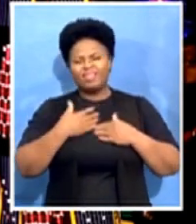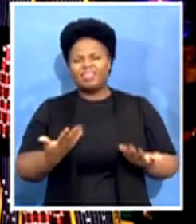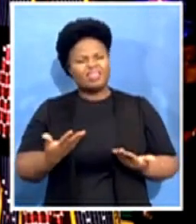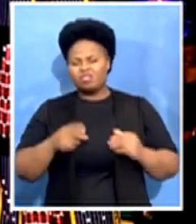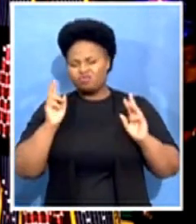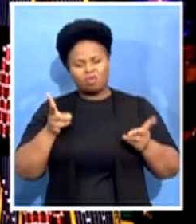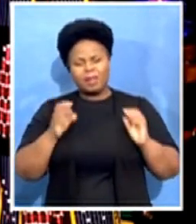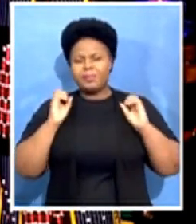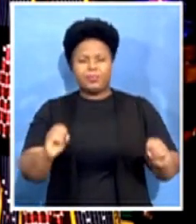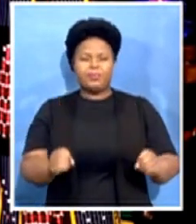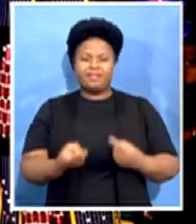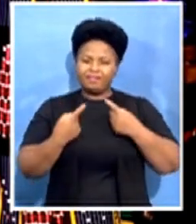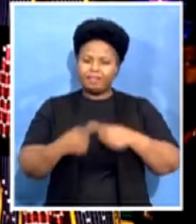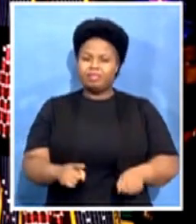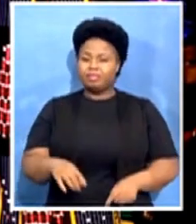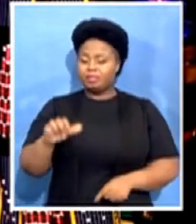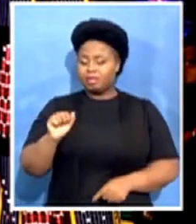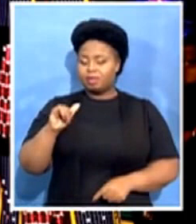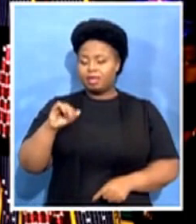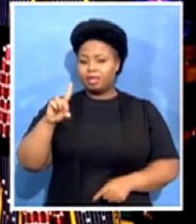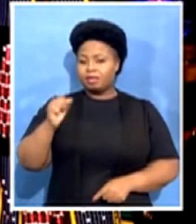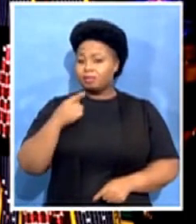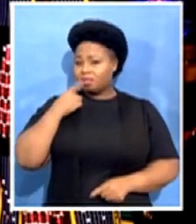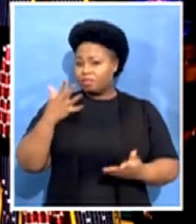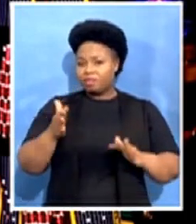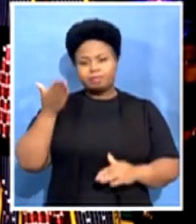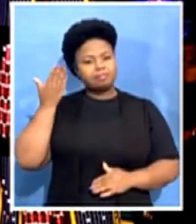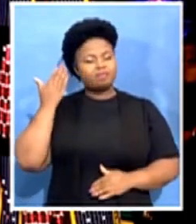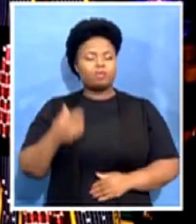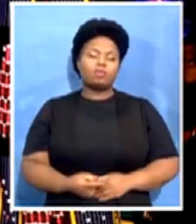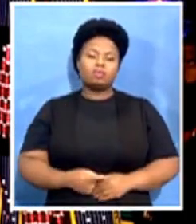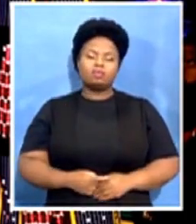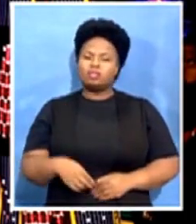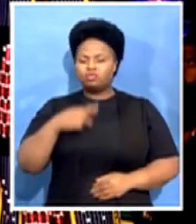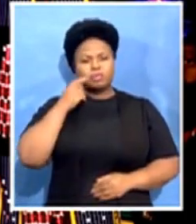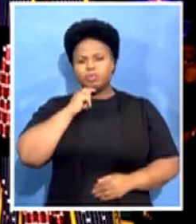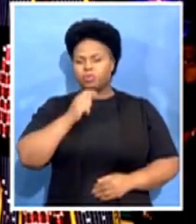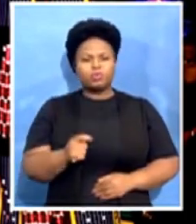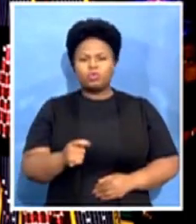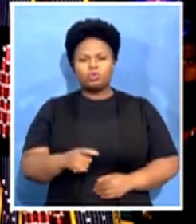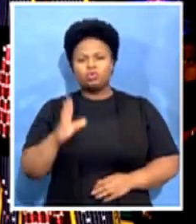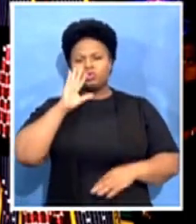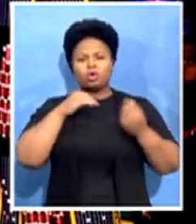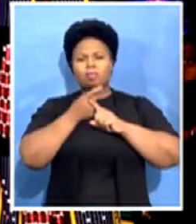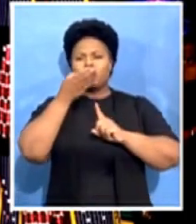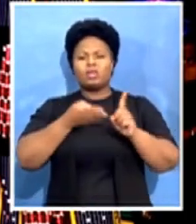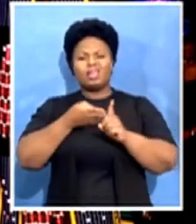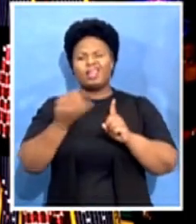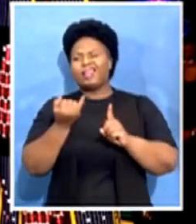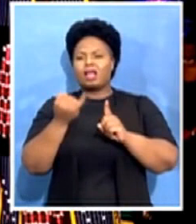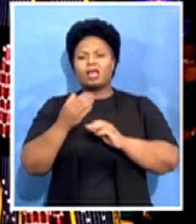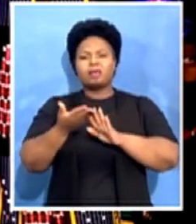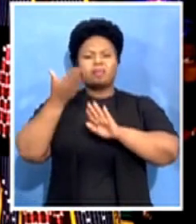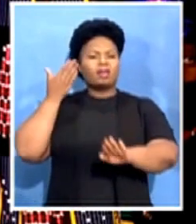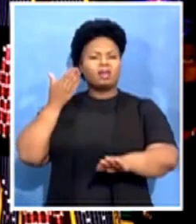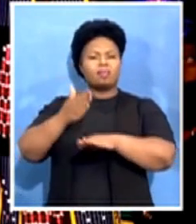said earlier on and surreal to speak about her in the past tense. The